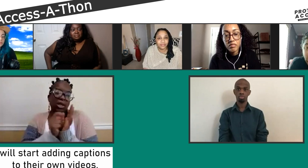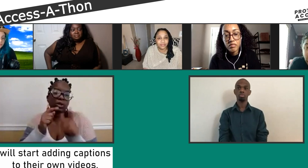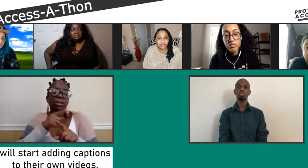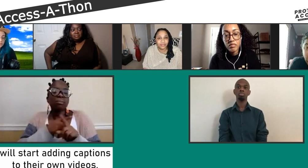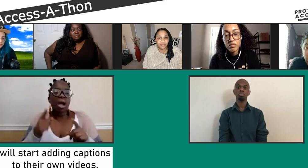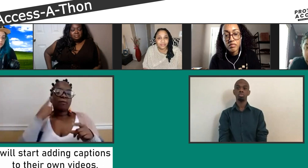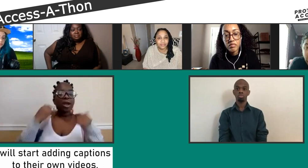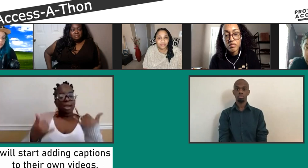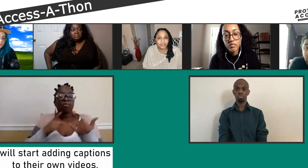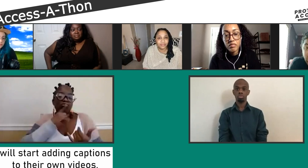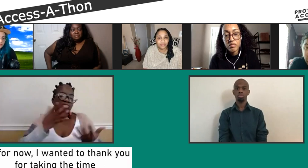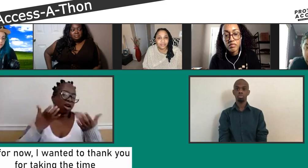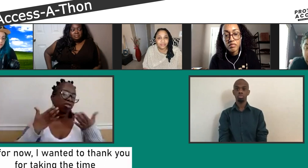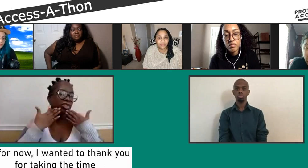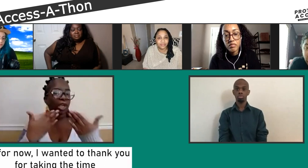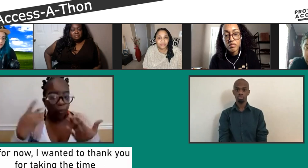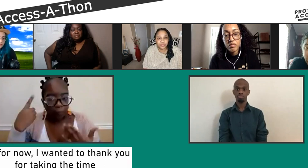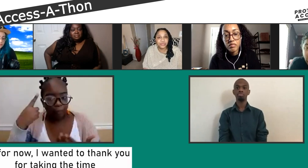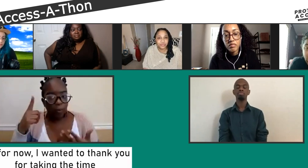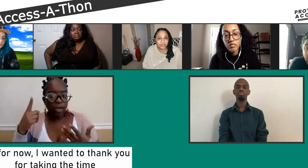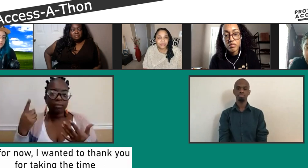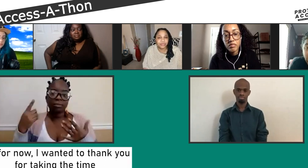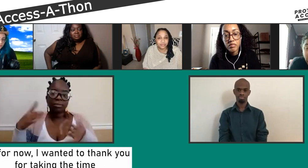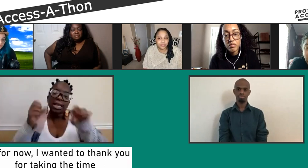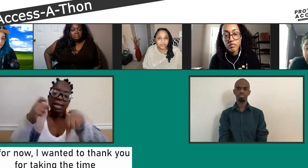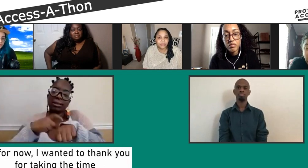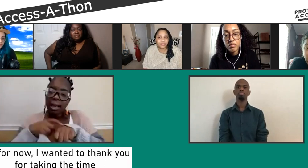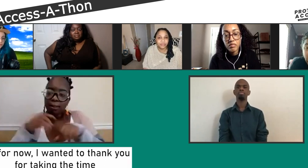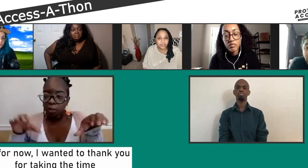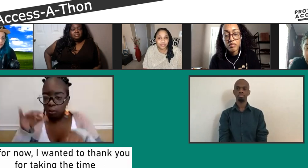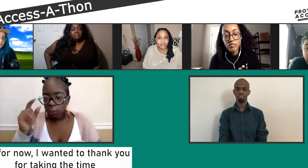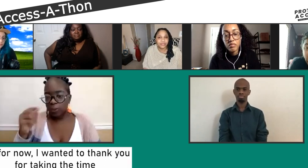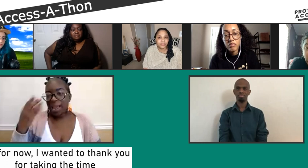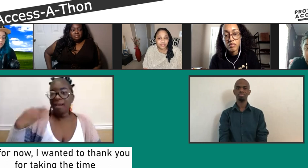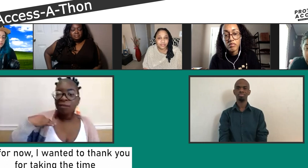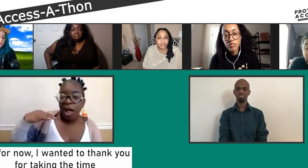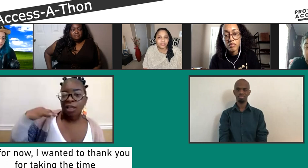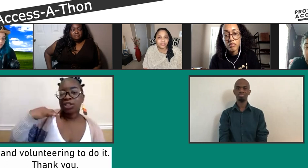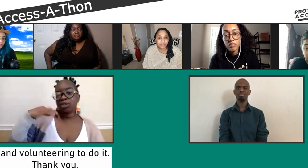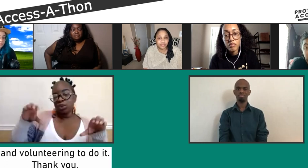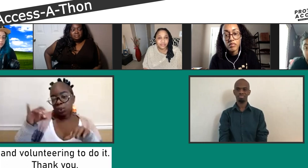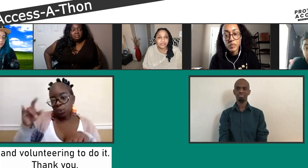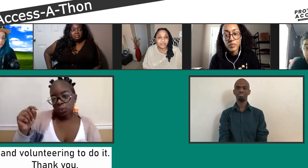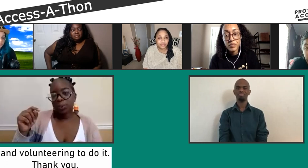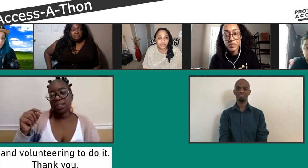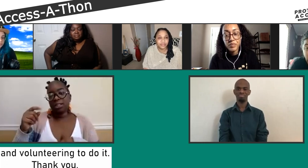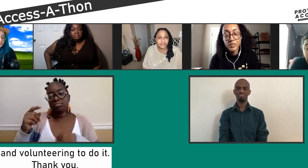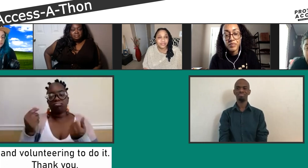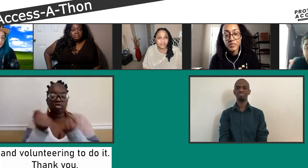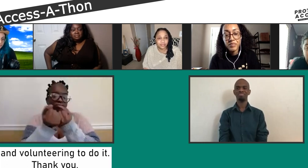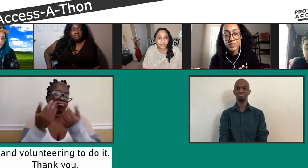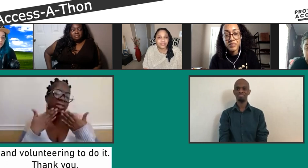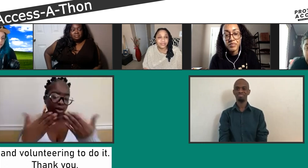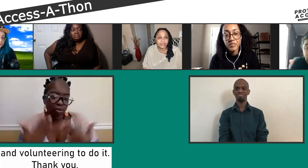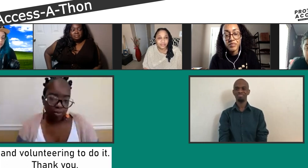and will follow suit and begin to add captions to their videos when different events or things of that nature continue to go